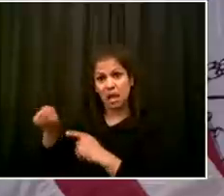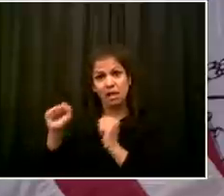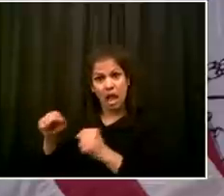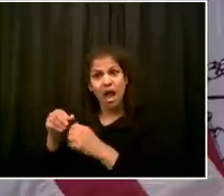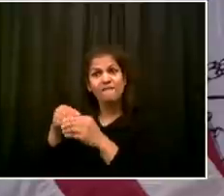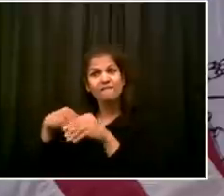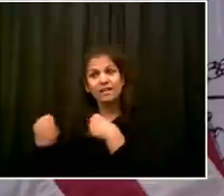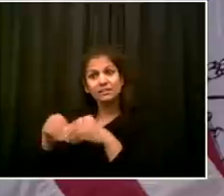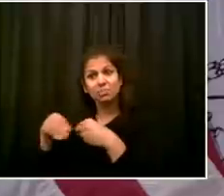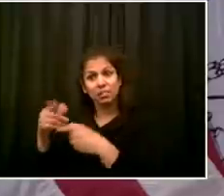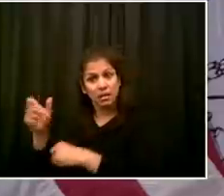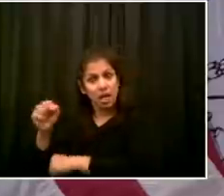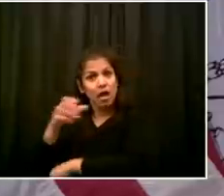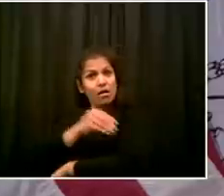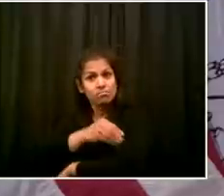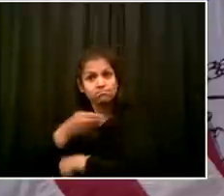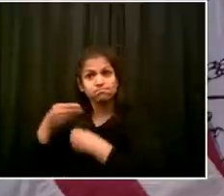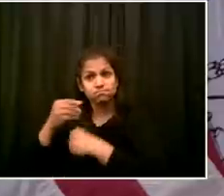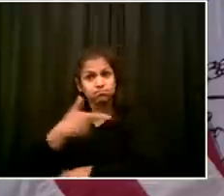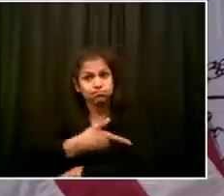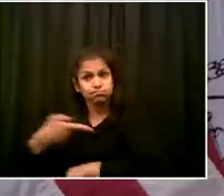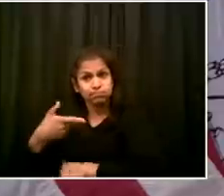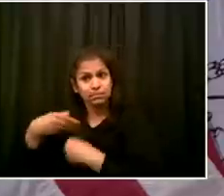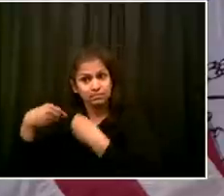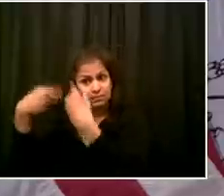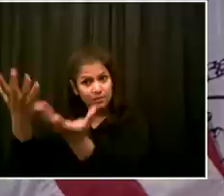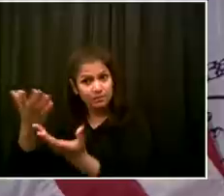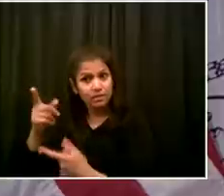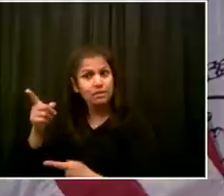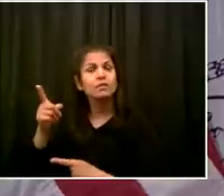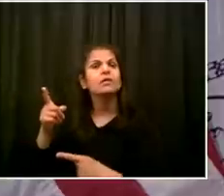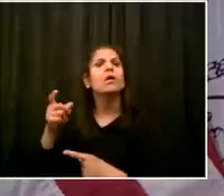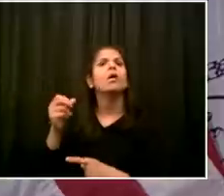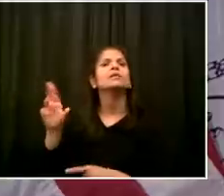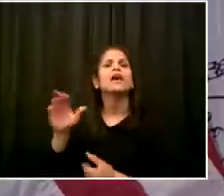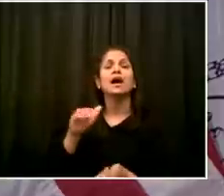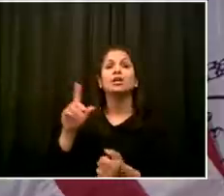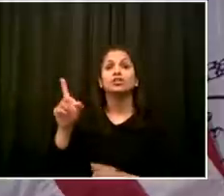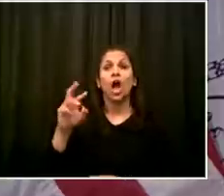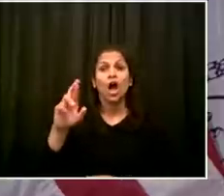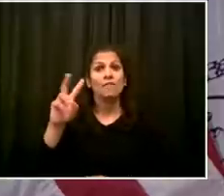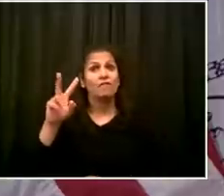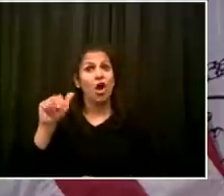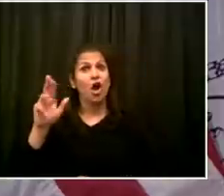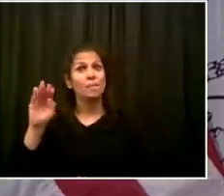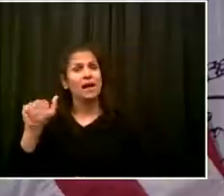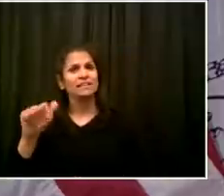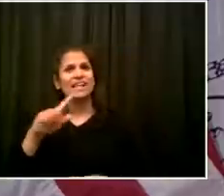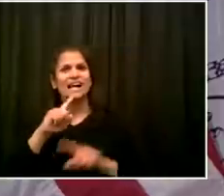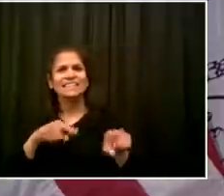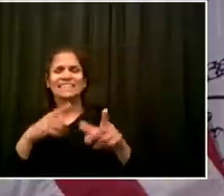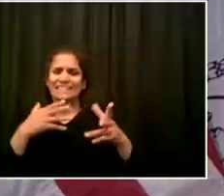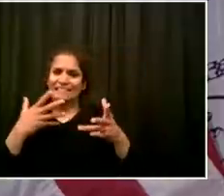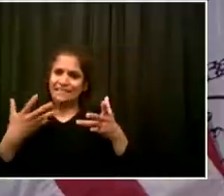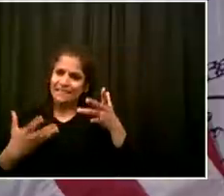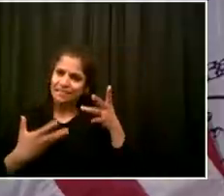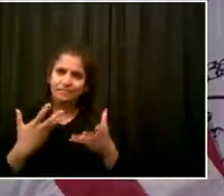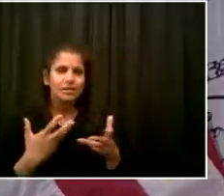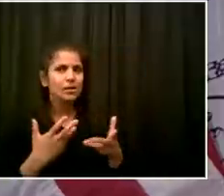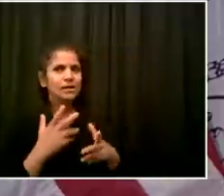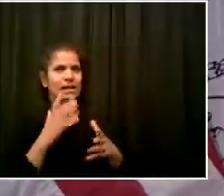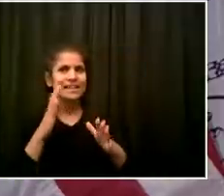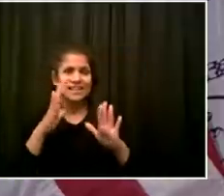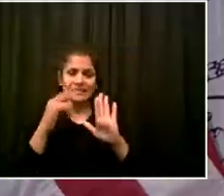is the city preparing some kind of plan that might allow that to happen in the event that the science